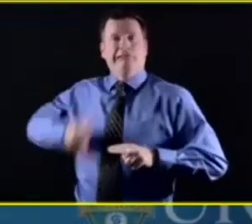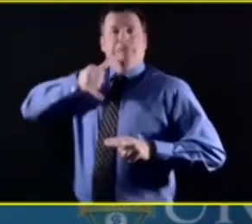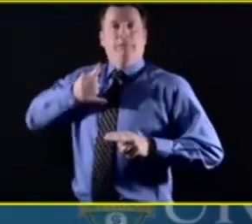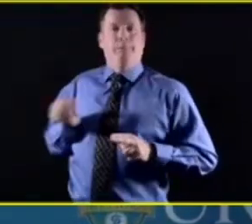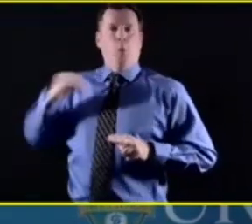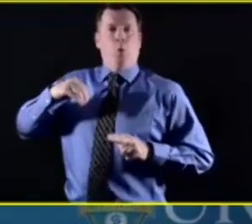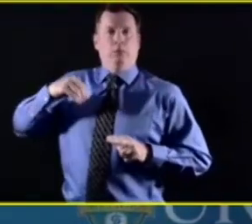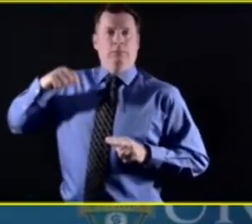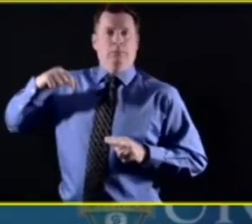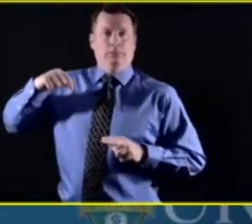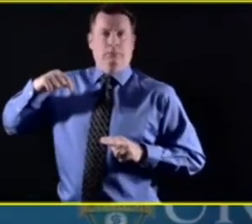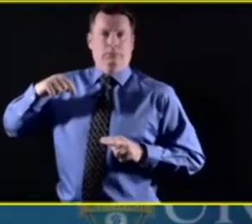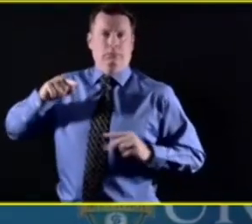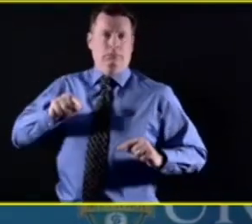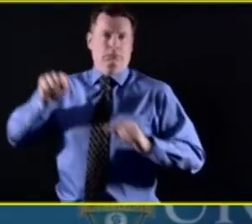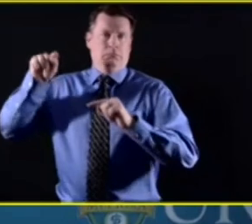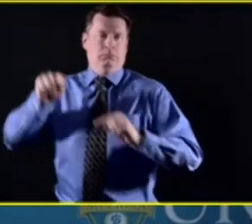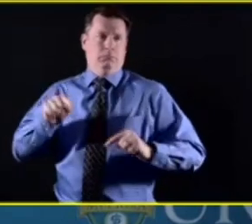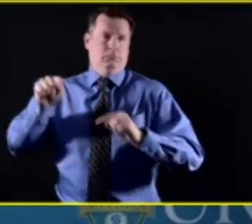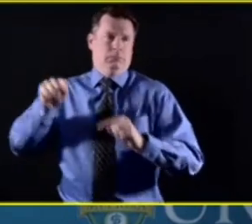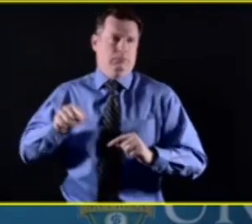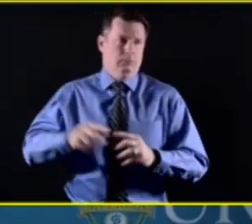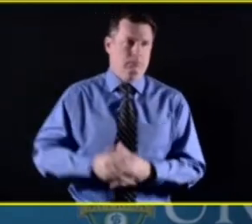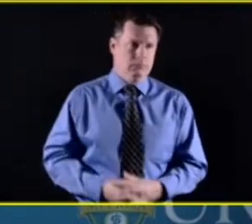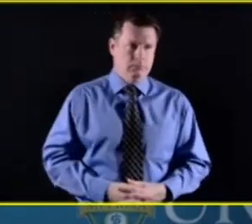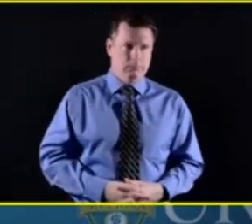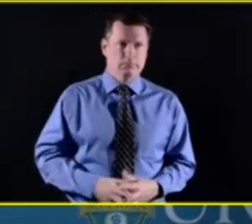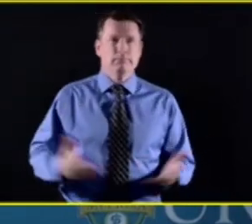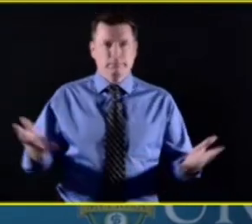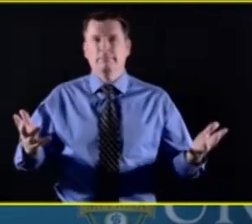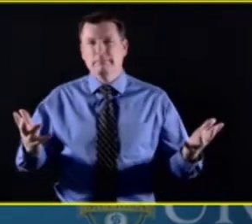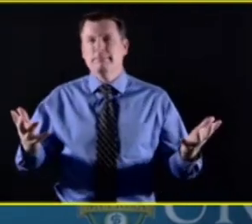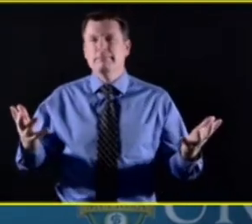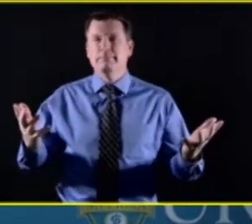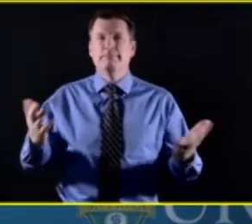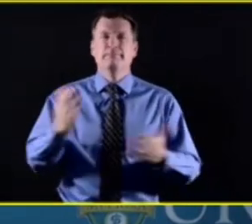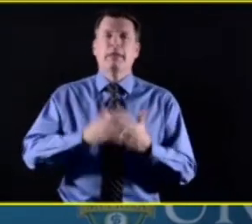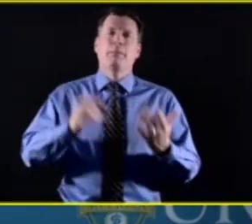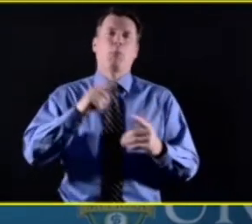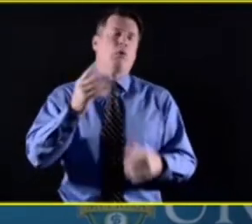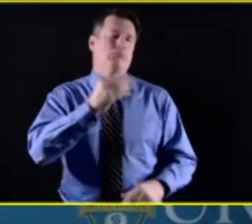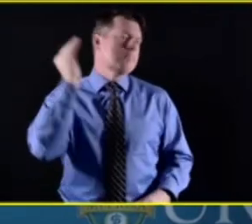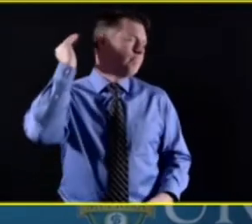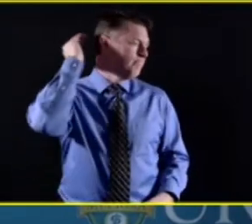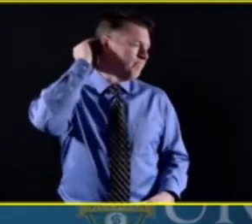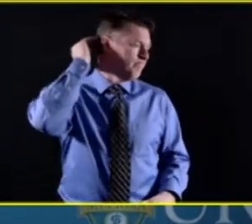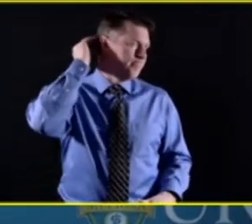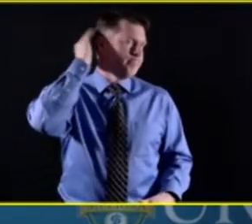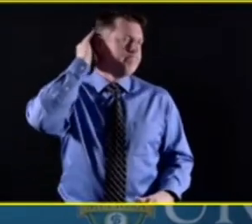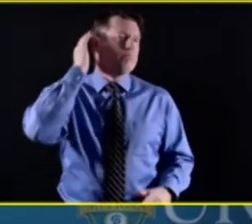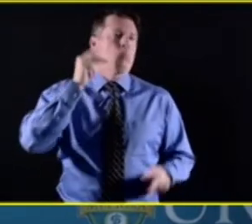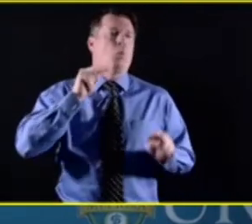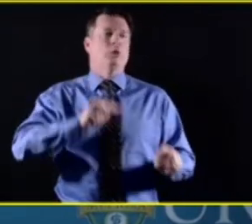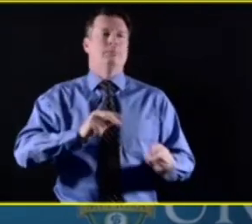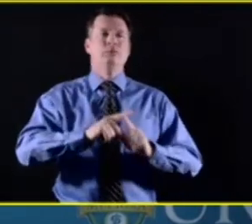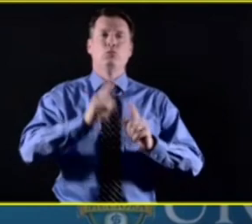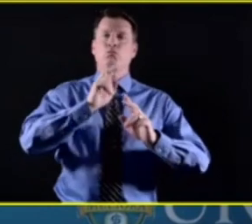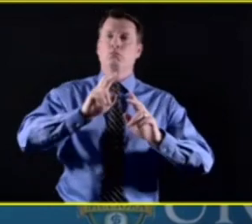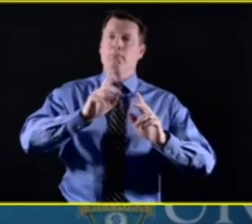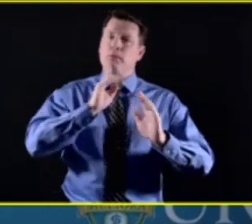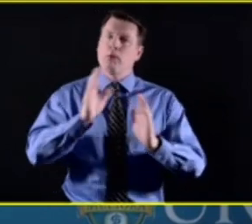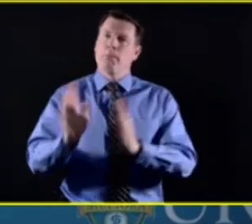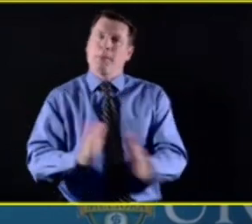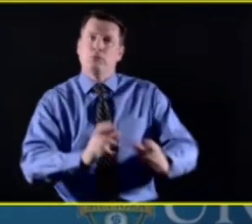referring to that we need to be very aware of and, uh, prepared to help with. But there are other mental health